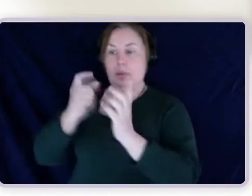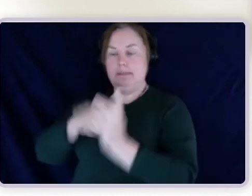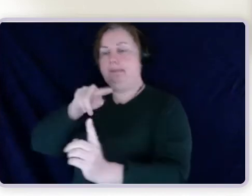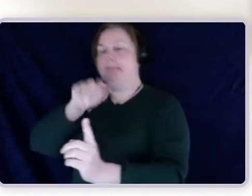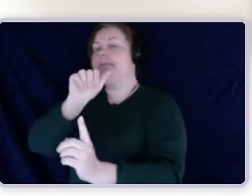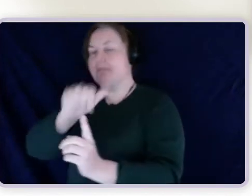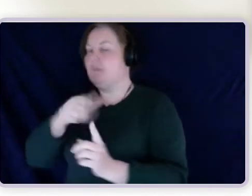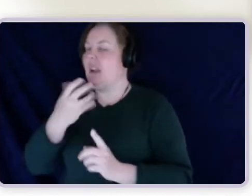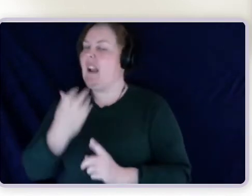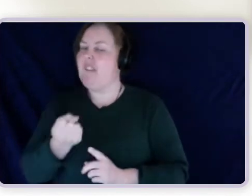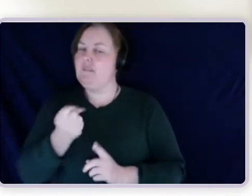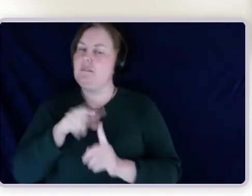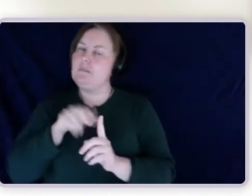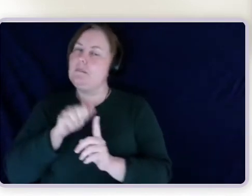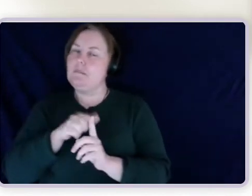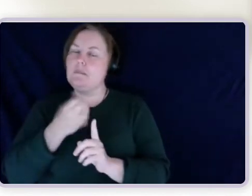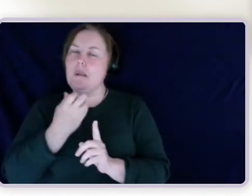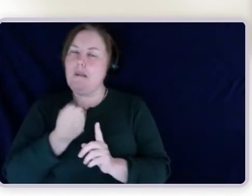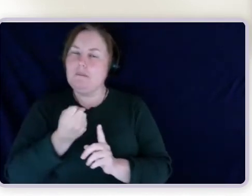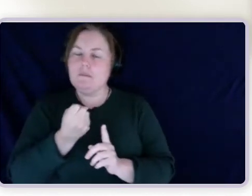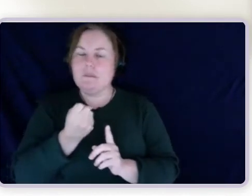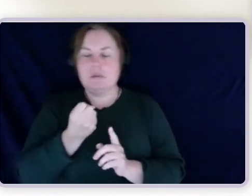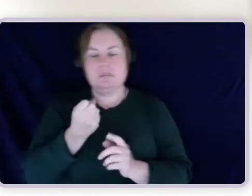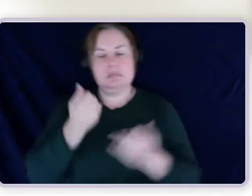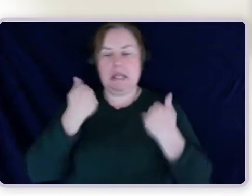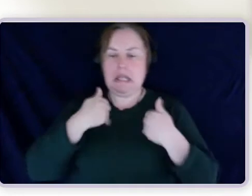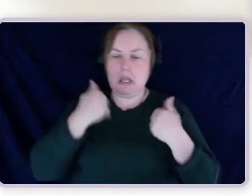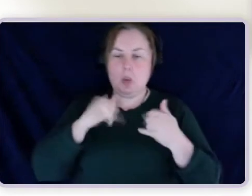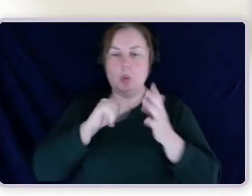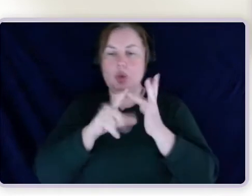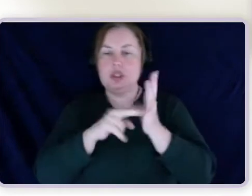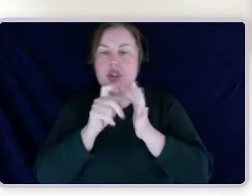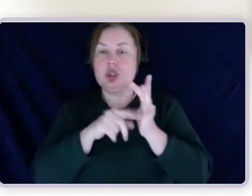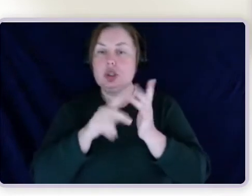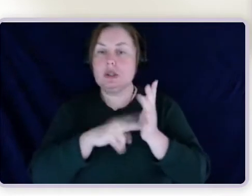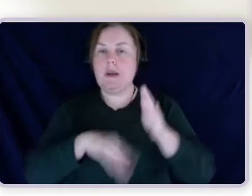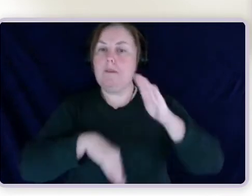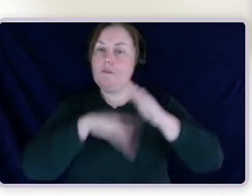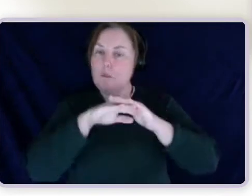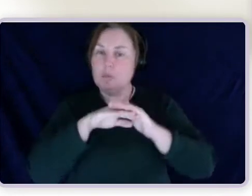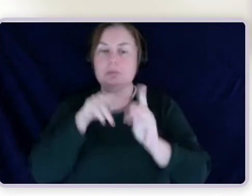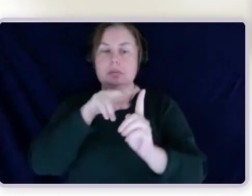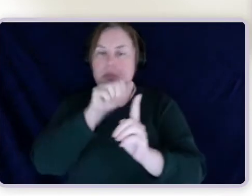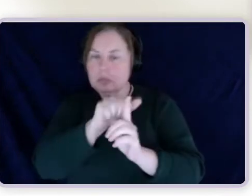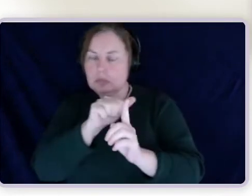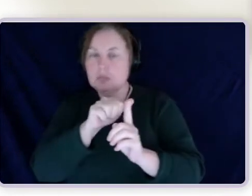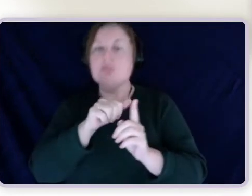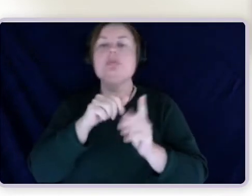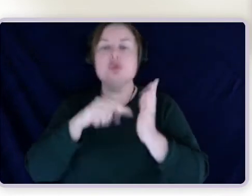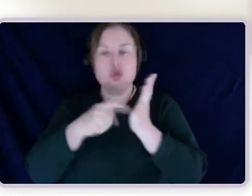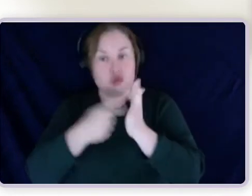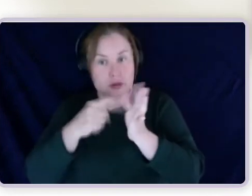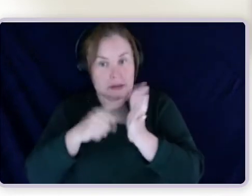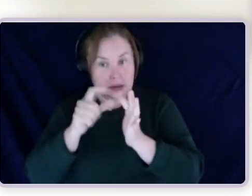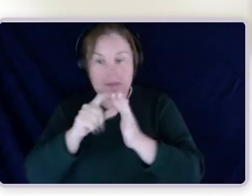and fully stabilised. So what does each of those mean? A fully diagnosed condition is a condition that the